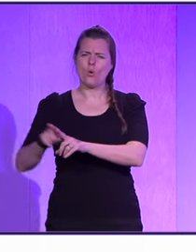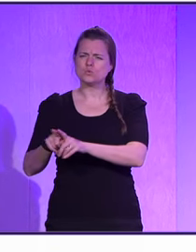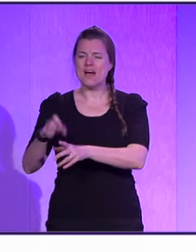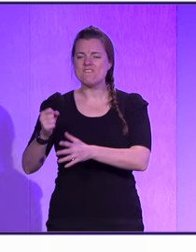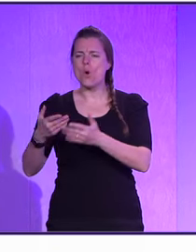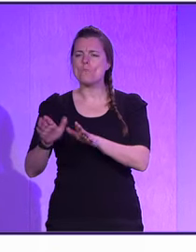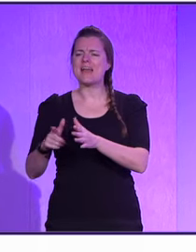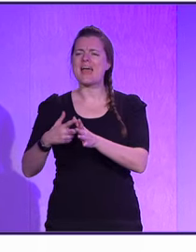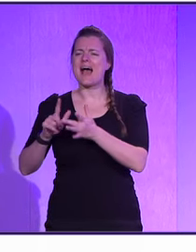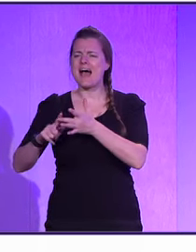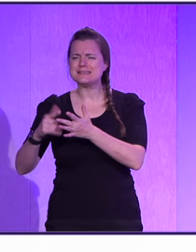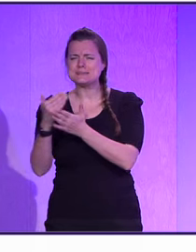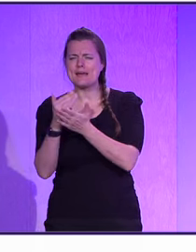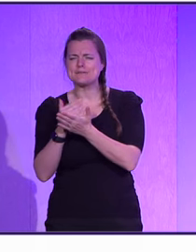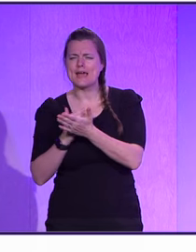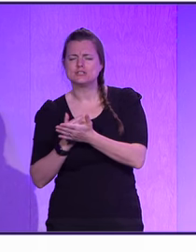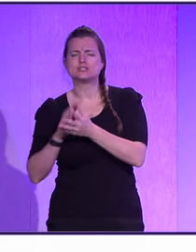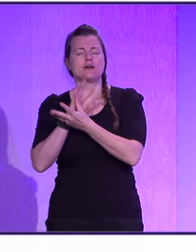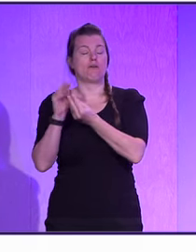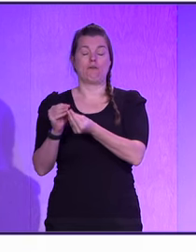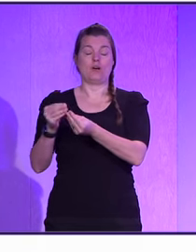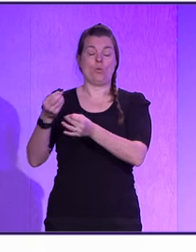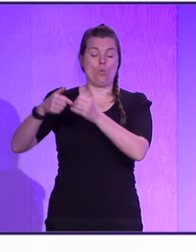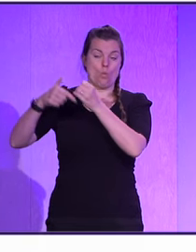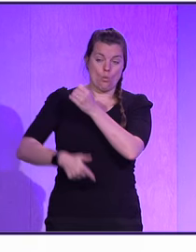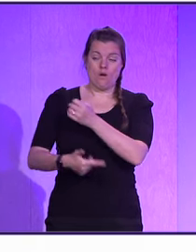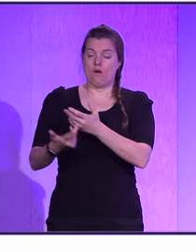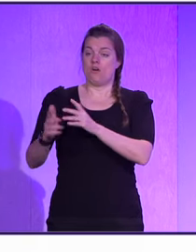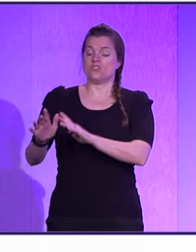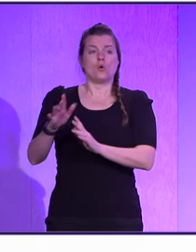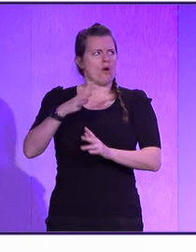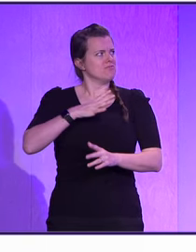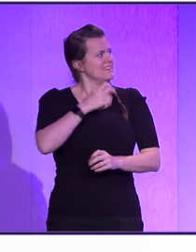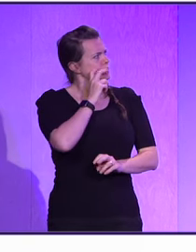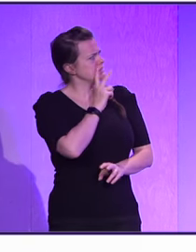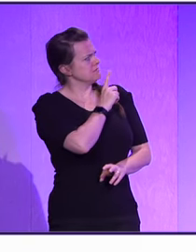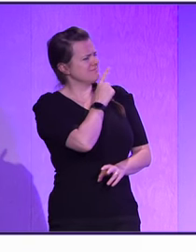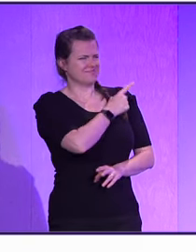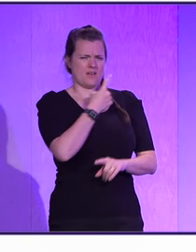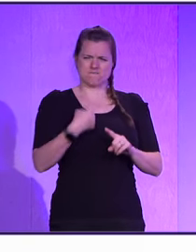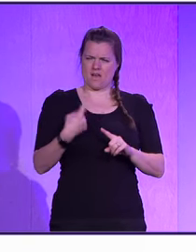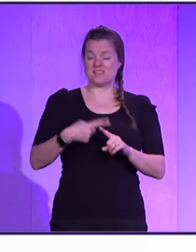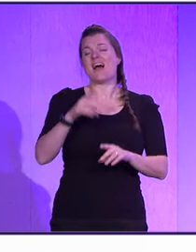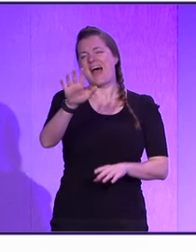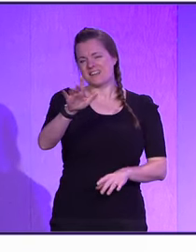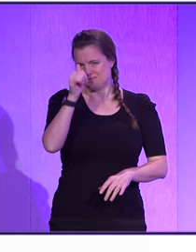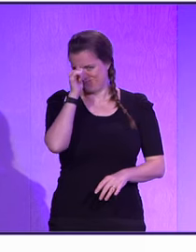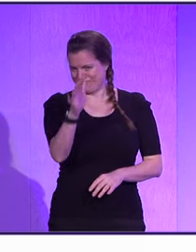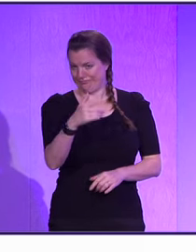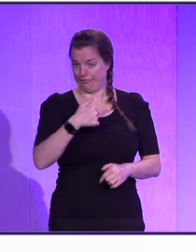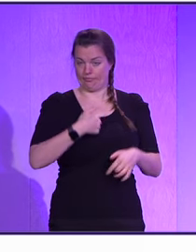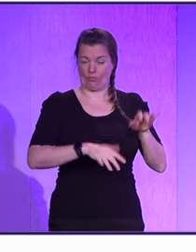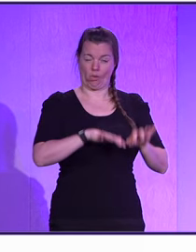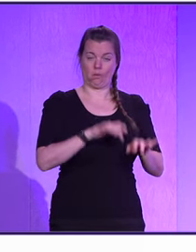you know, more documentation, and all that stuff. So you see, this is already a lot faster, and I'm a bad